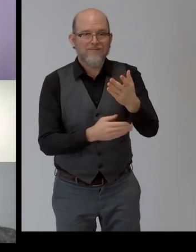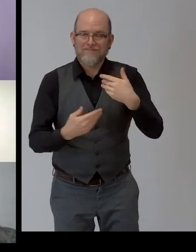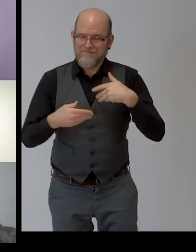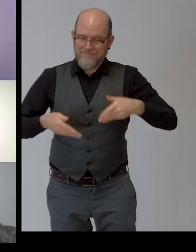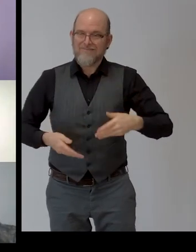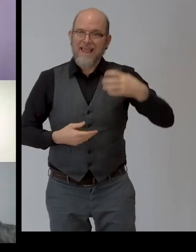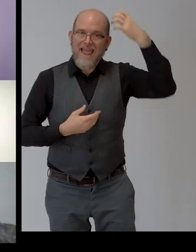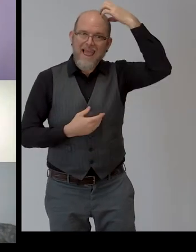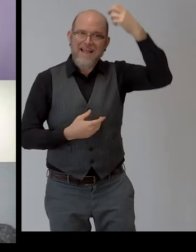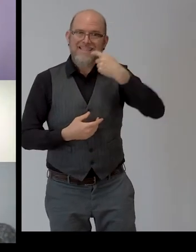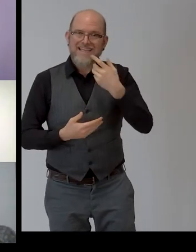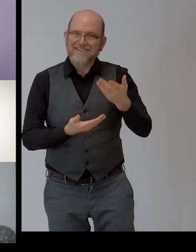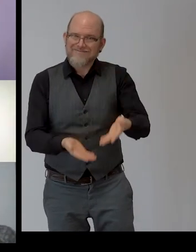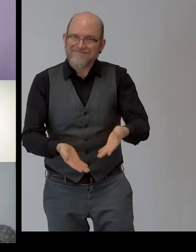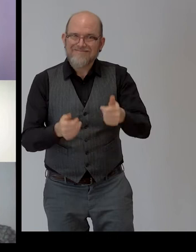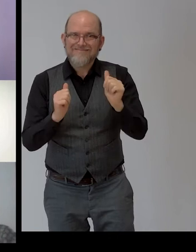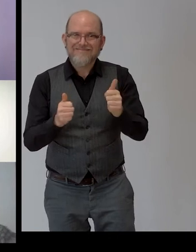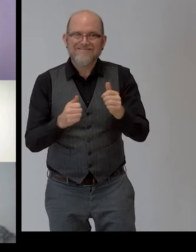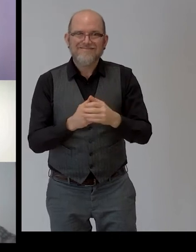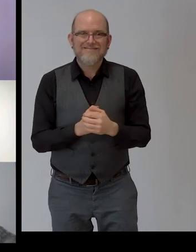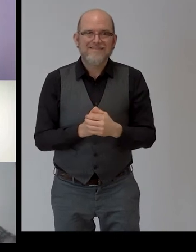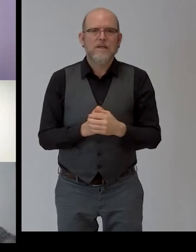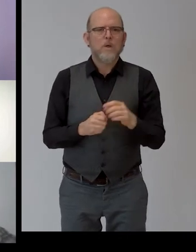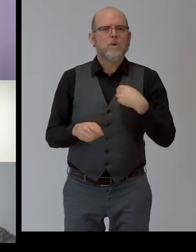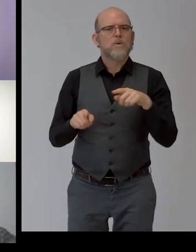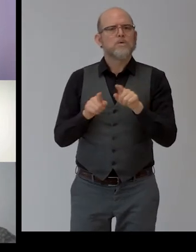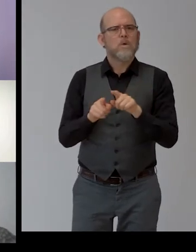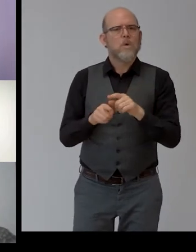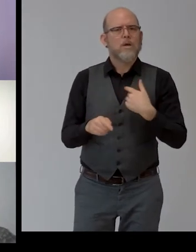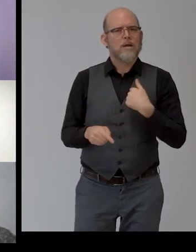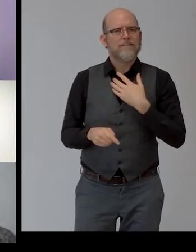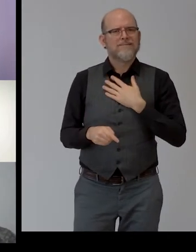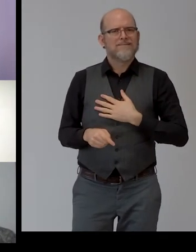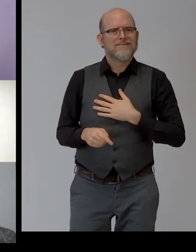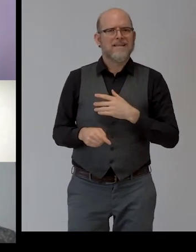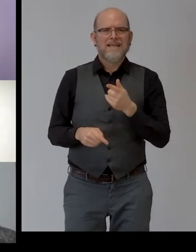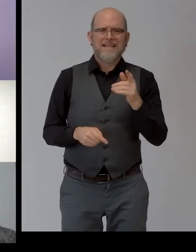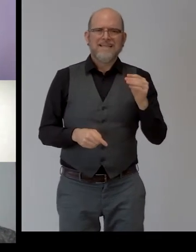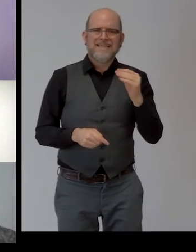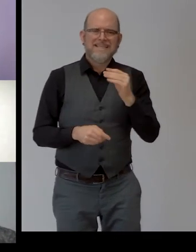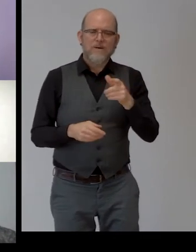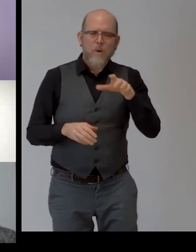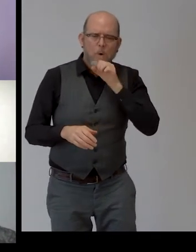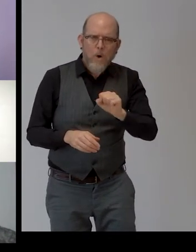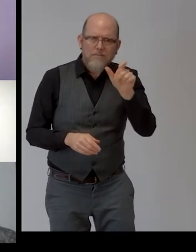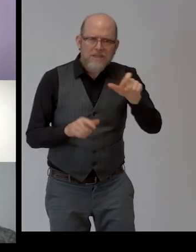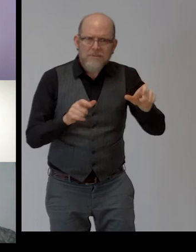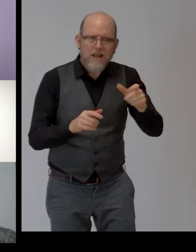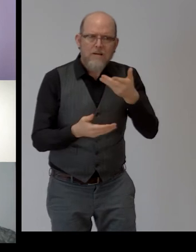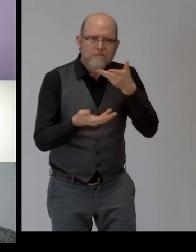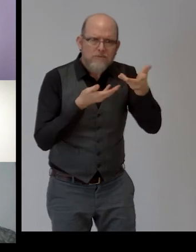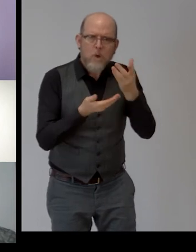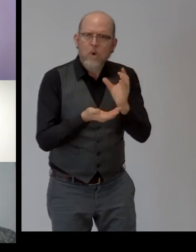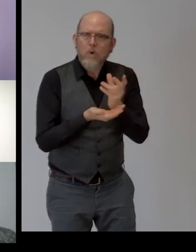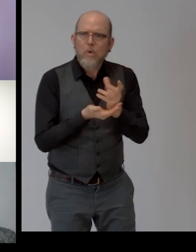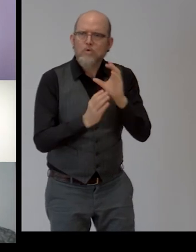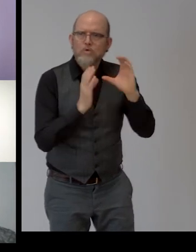Nimirut and I'm the Senior Employment Counselor at the City of Helsinki. We are very happy and grateful for this award.